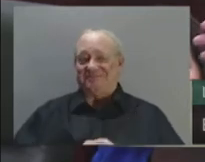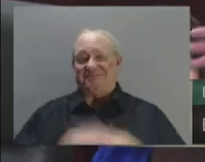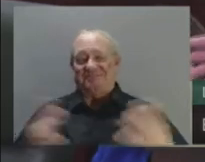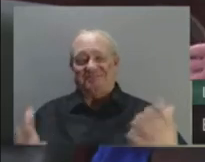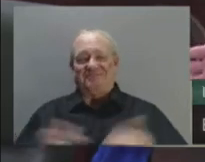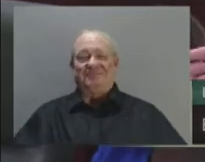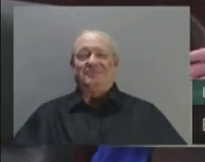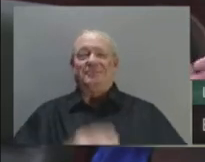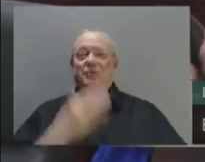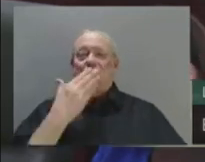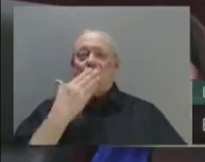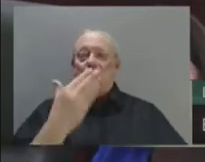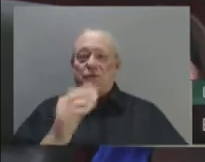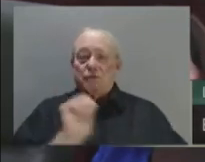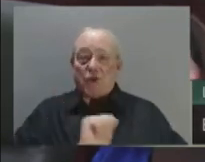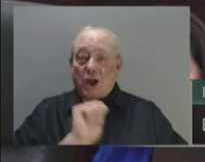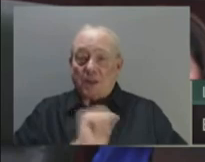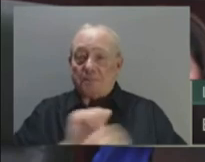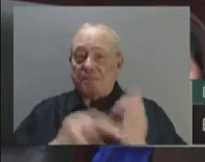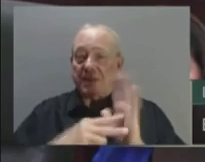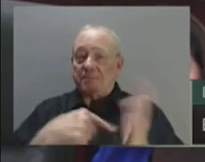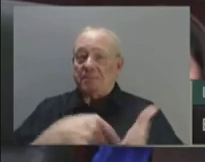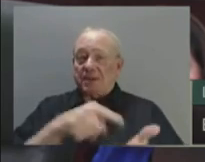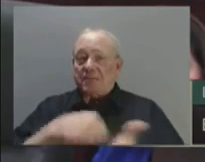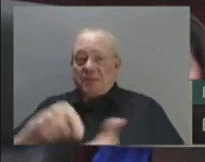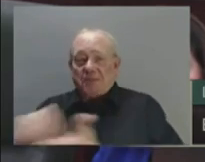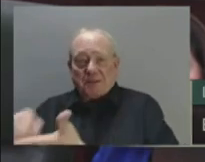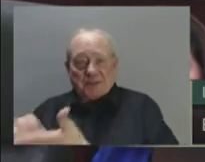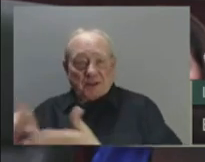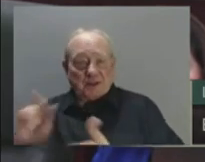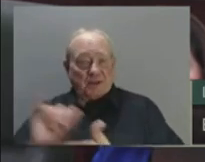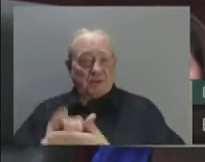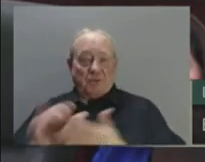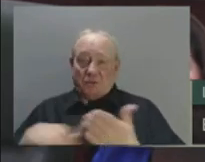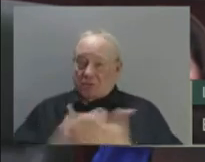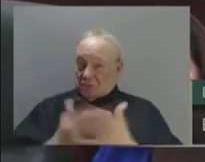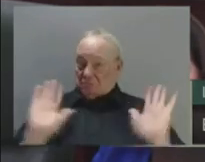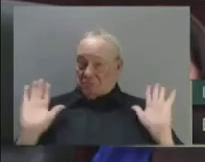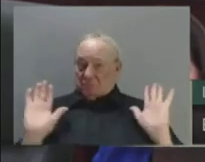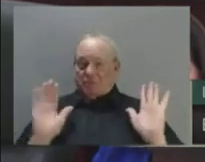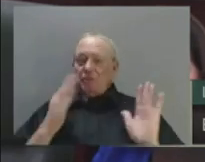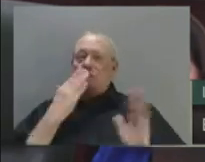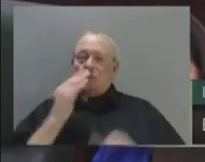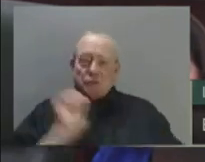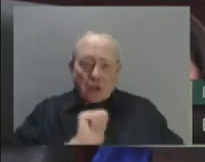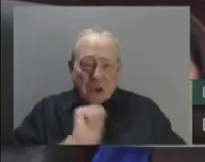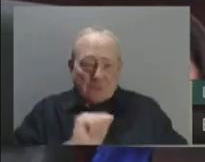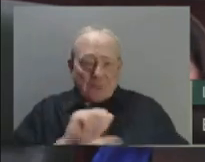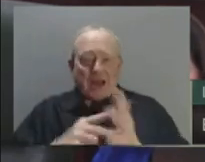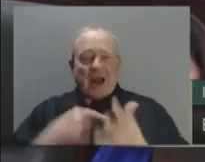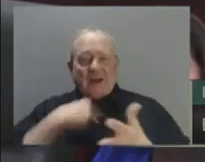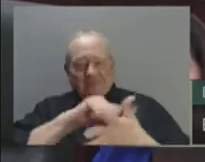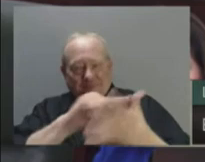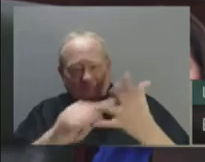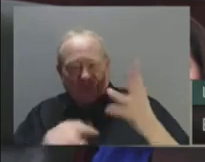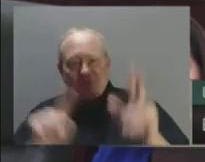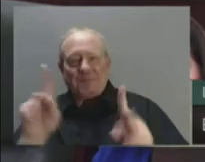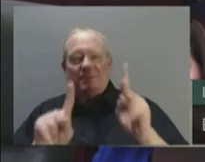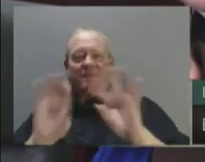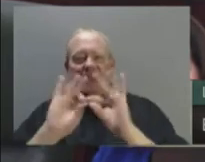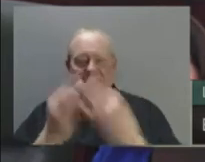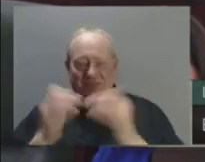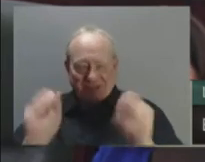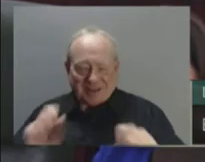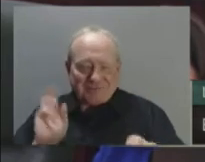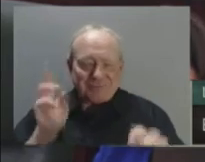paying the bills. It creates conditions favorable for people and families to thrive so they can lend that helping hand